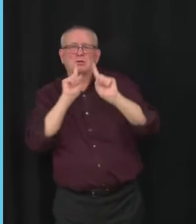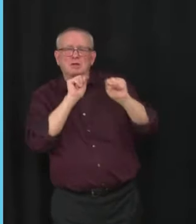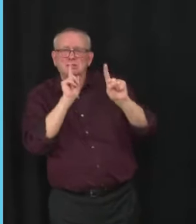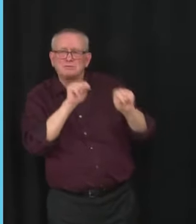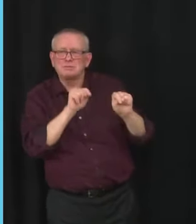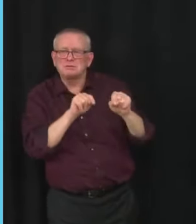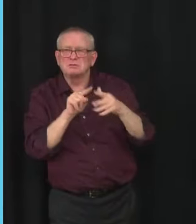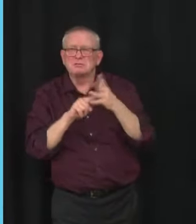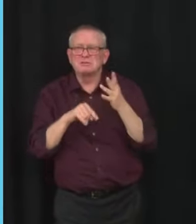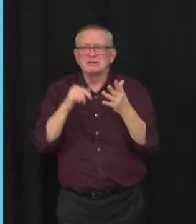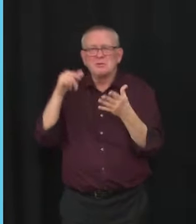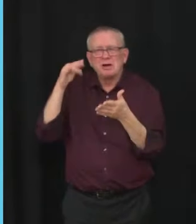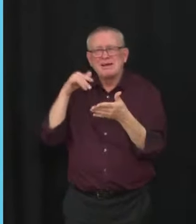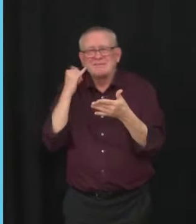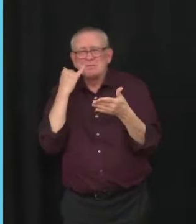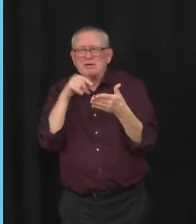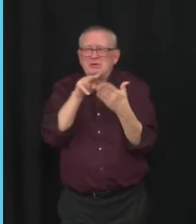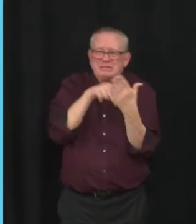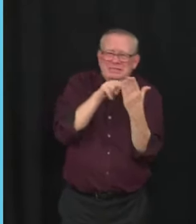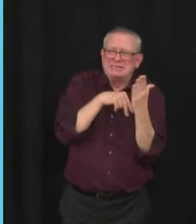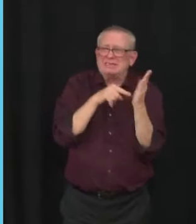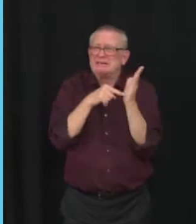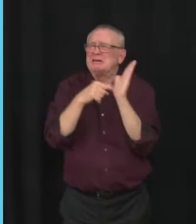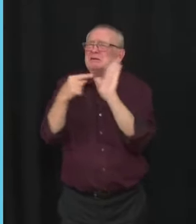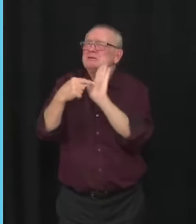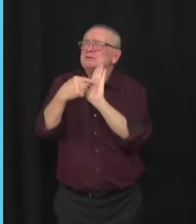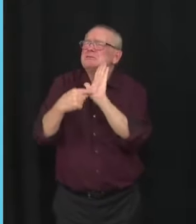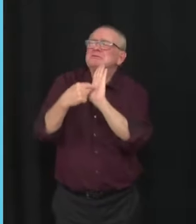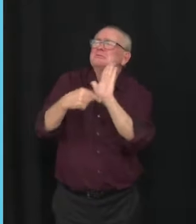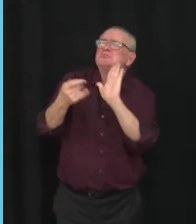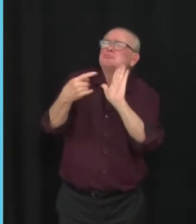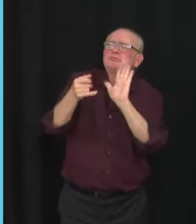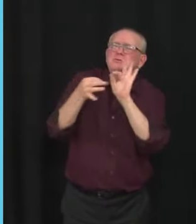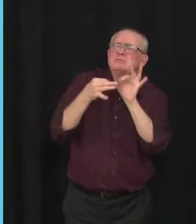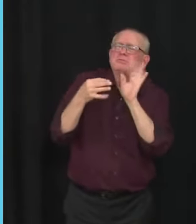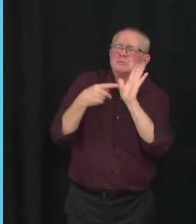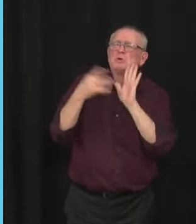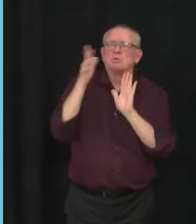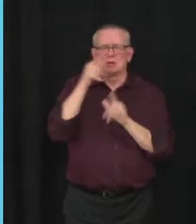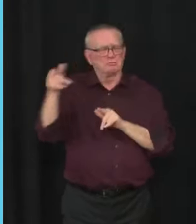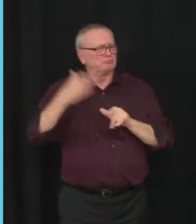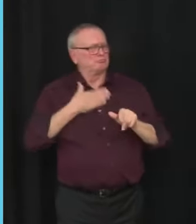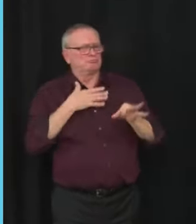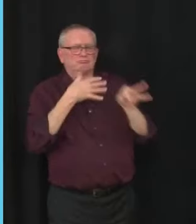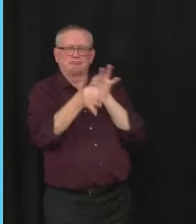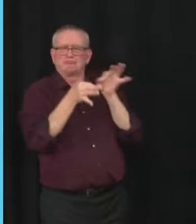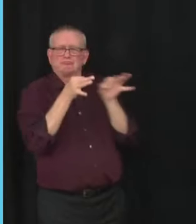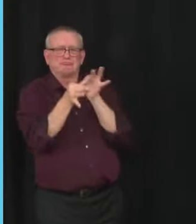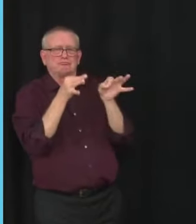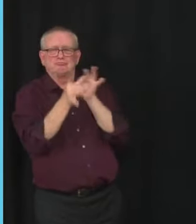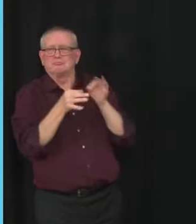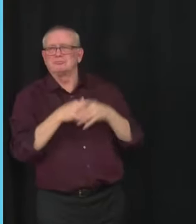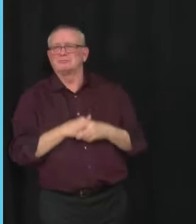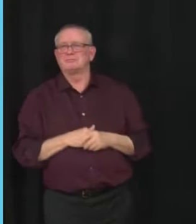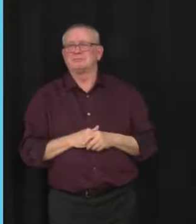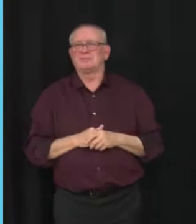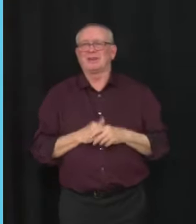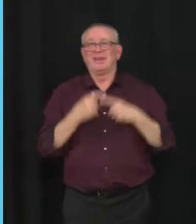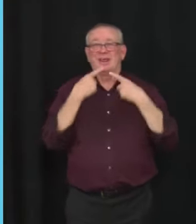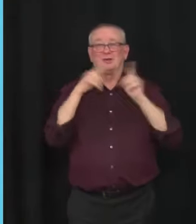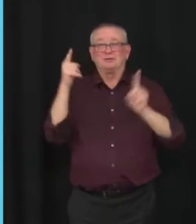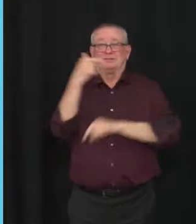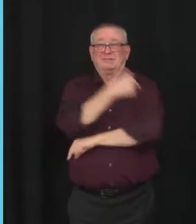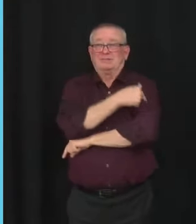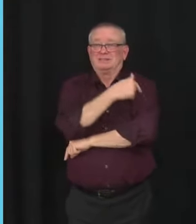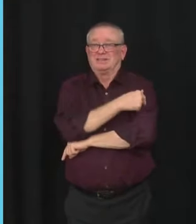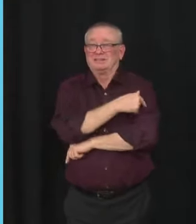This is another milestone day in our fight against COVID-19. I believe that the expansion of vaccine eligibility to these young